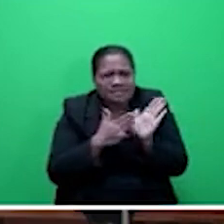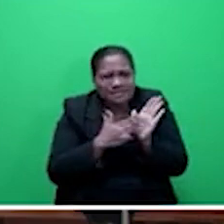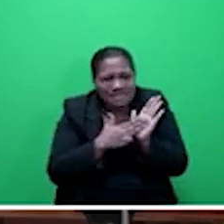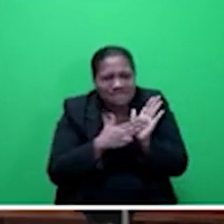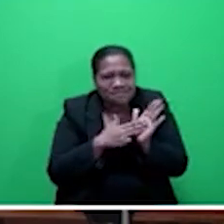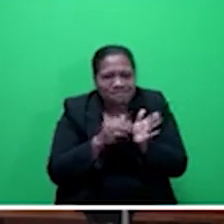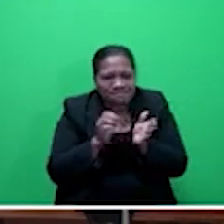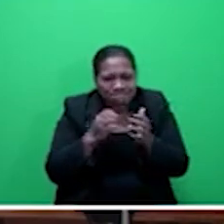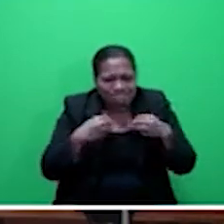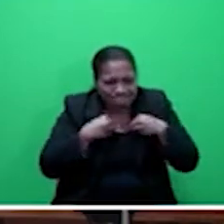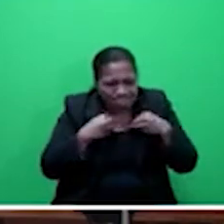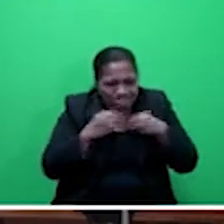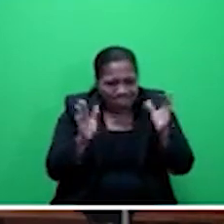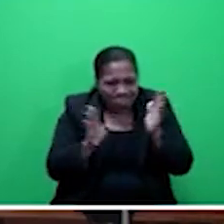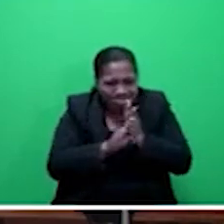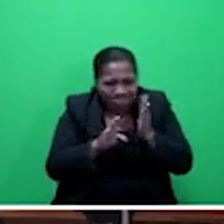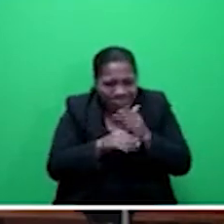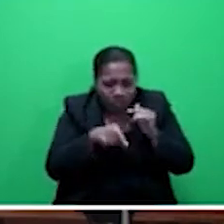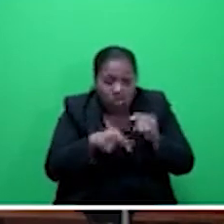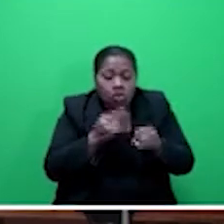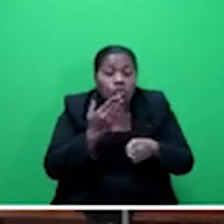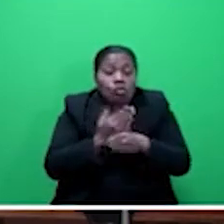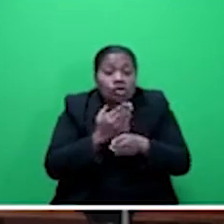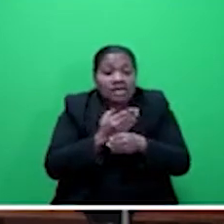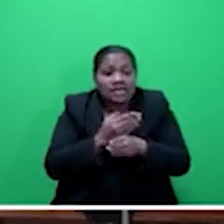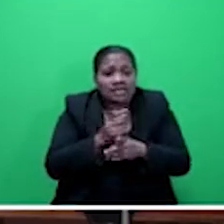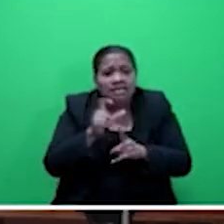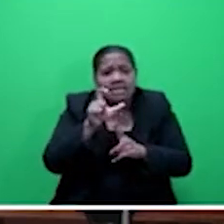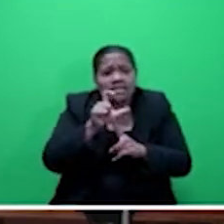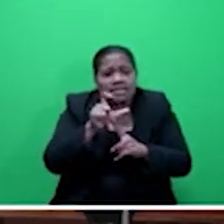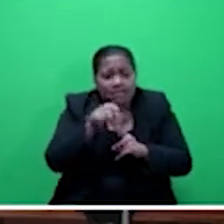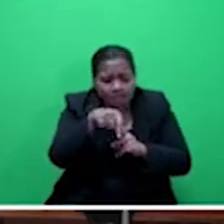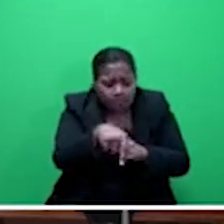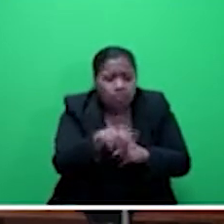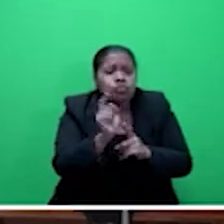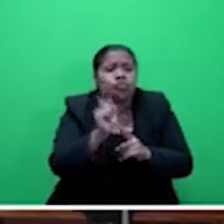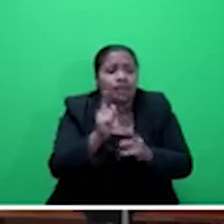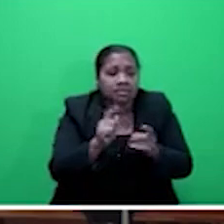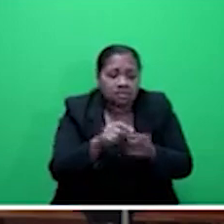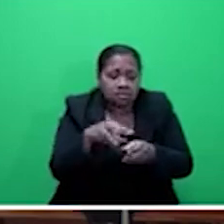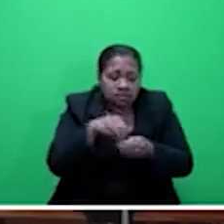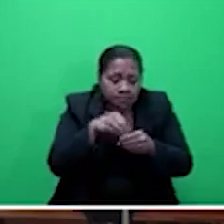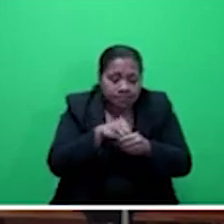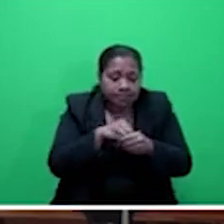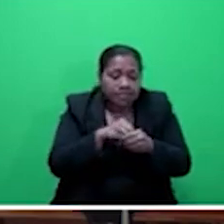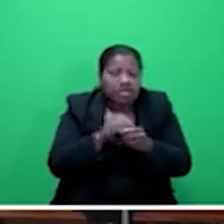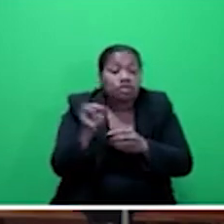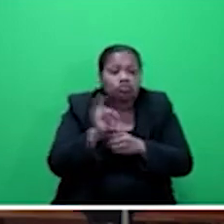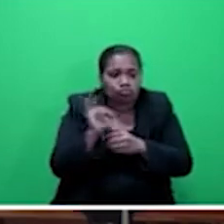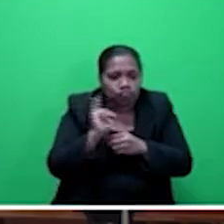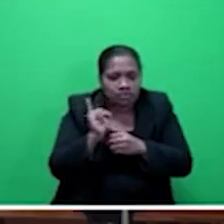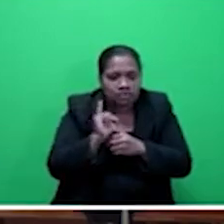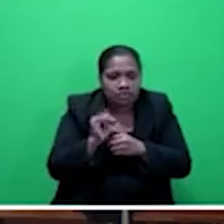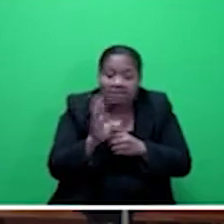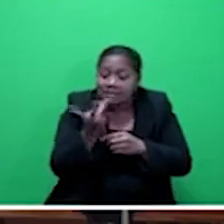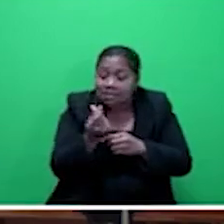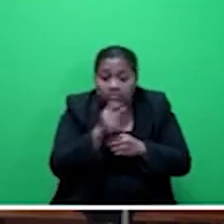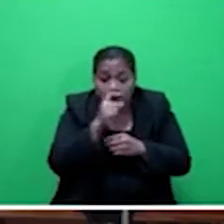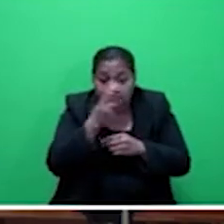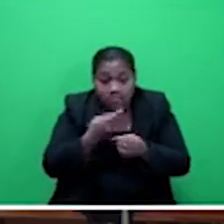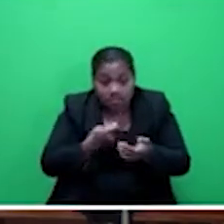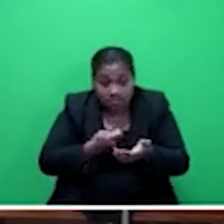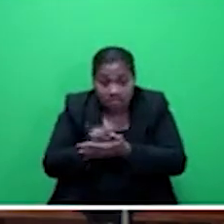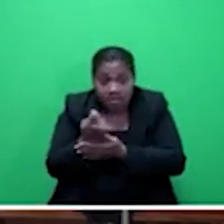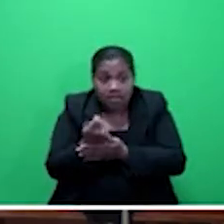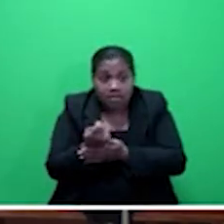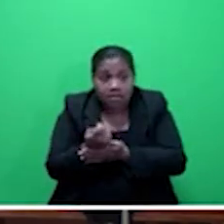concessional loan for what we call working capital. And working capital includes payments for insurance premiums. So some of them who cannot pay that will be able